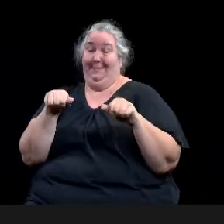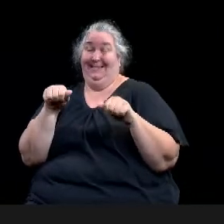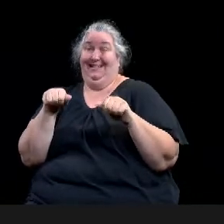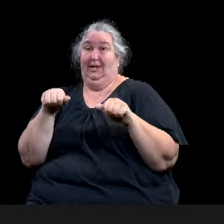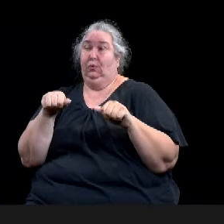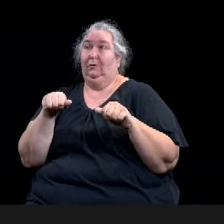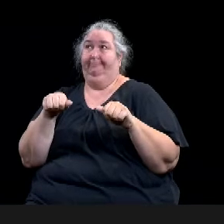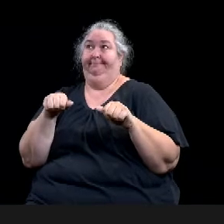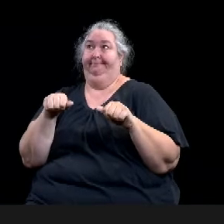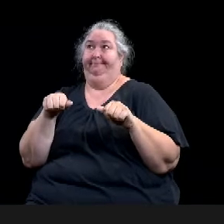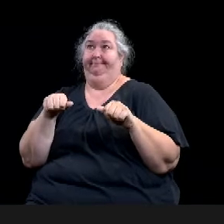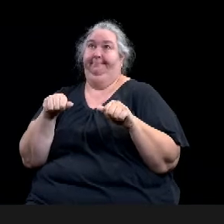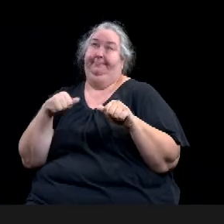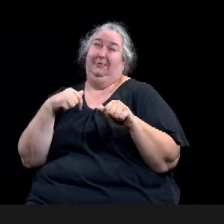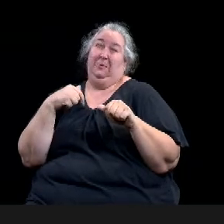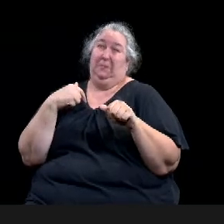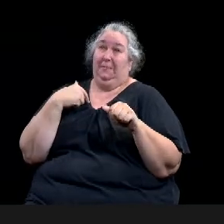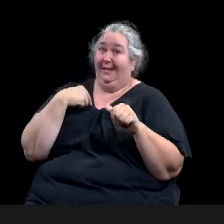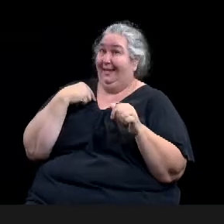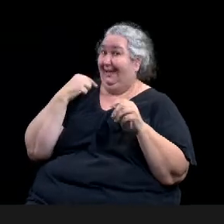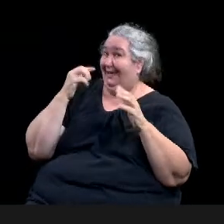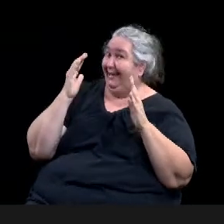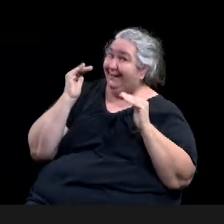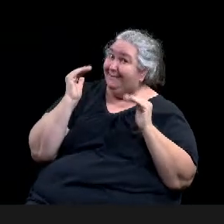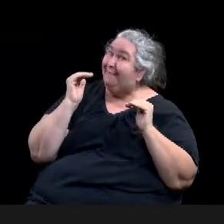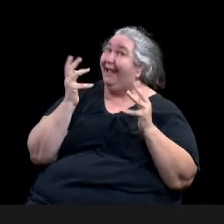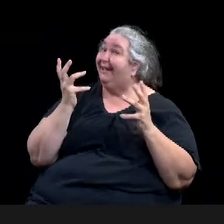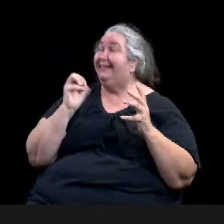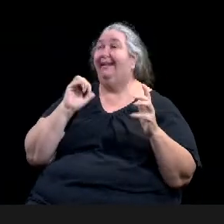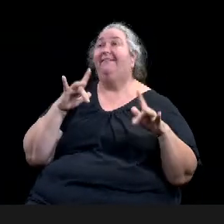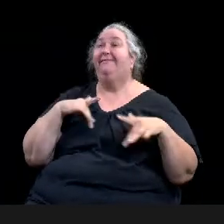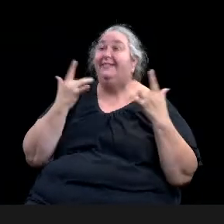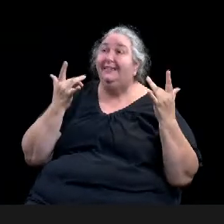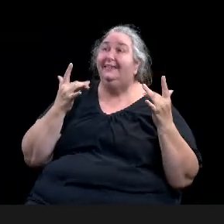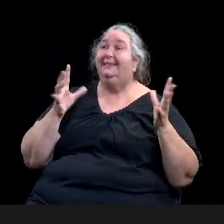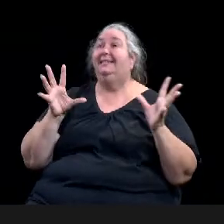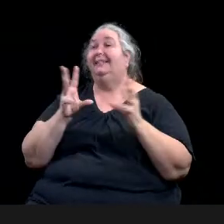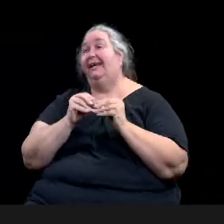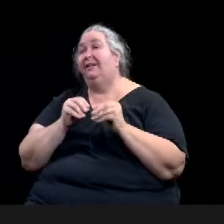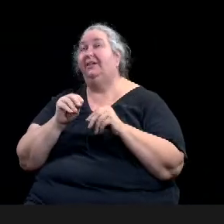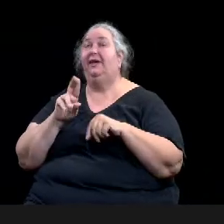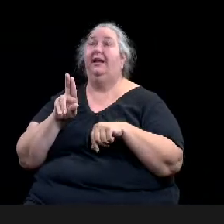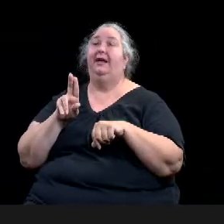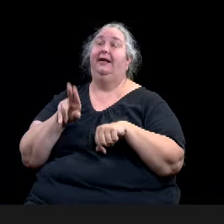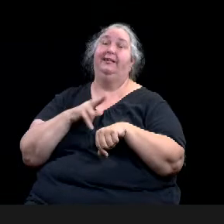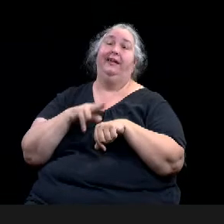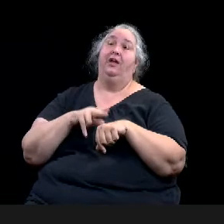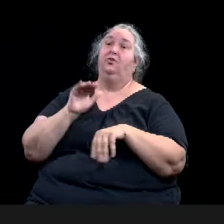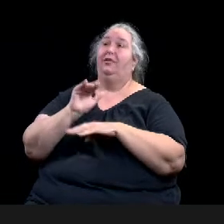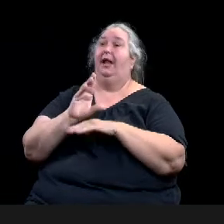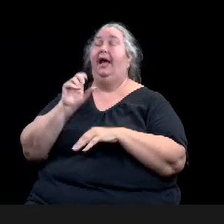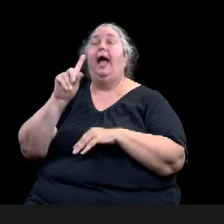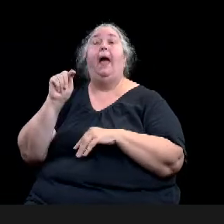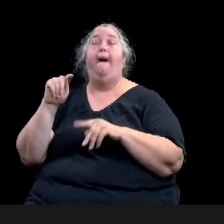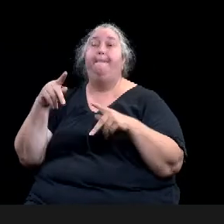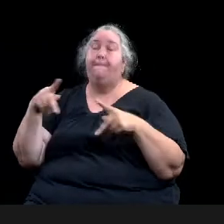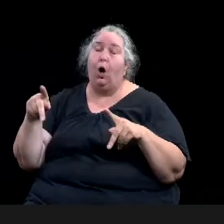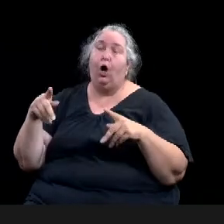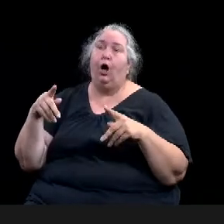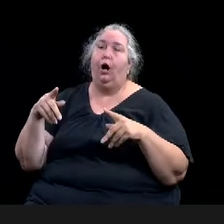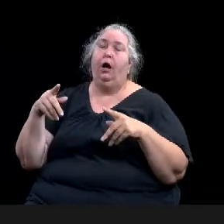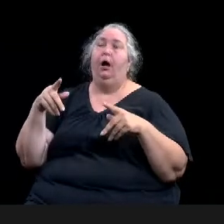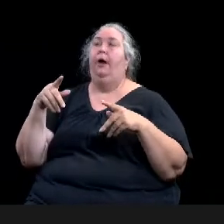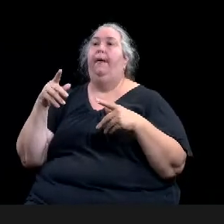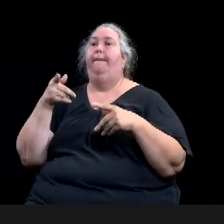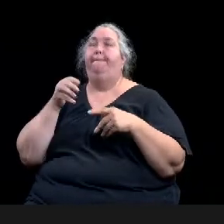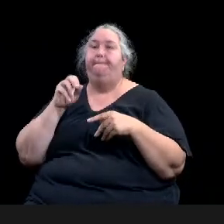that sort of thing, some park amenities or improvements, um, security equipment, beautification projects, community gardens,